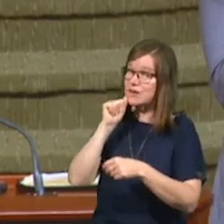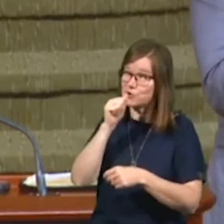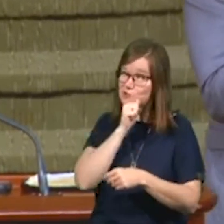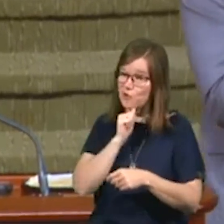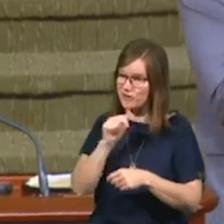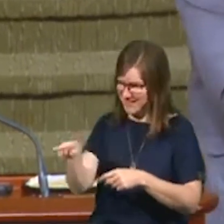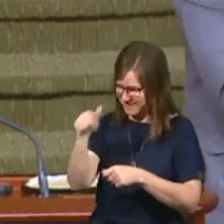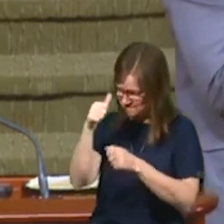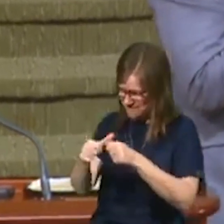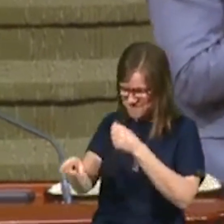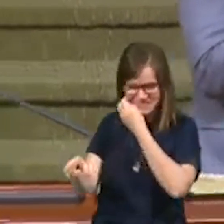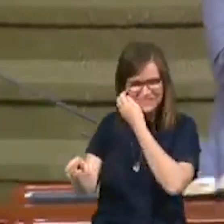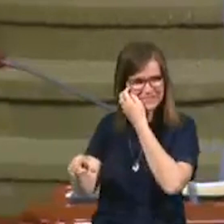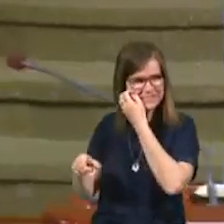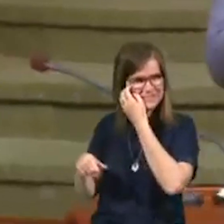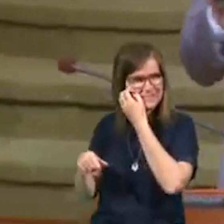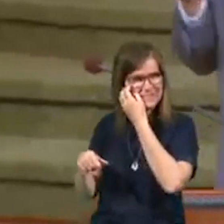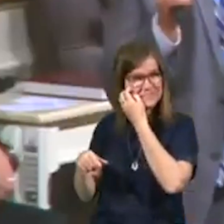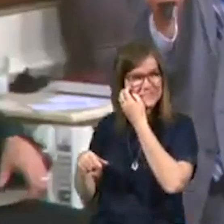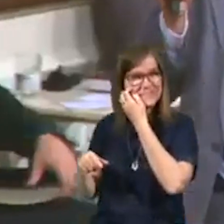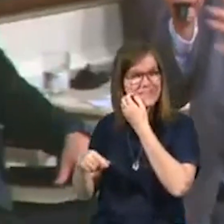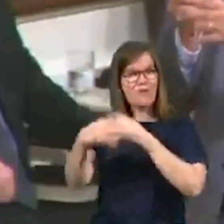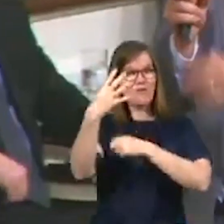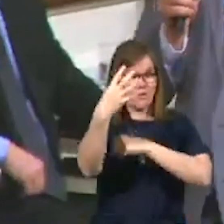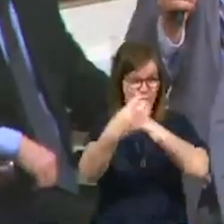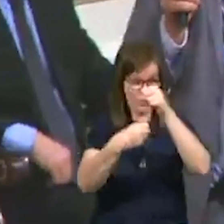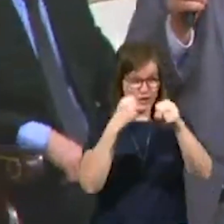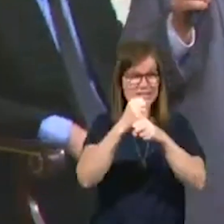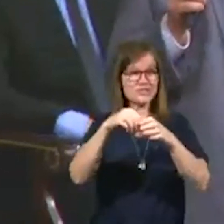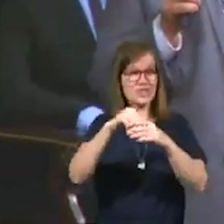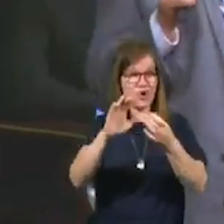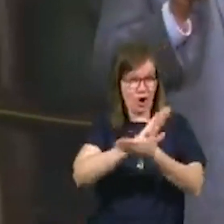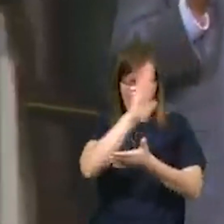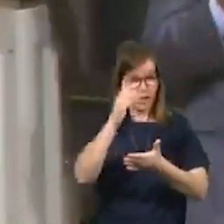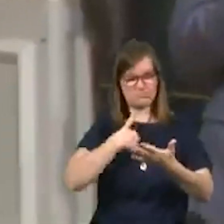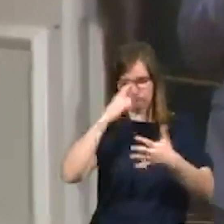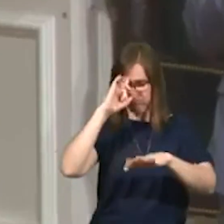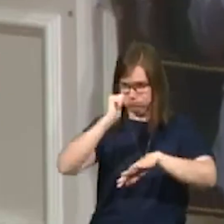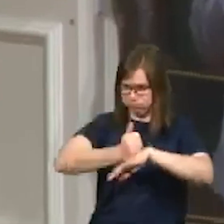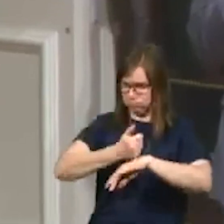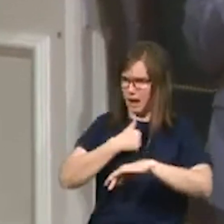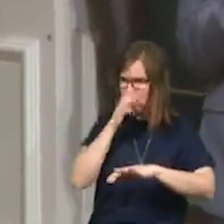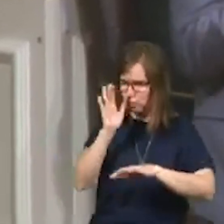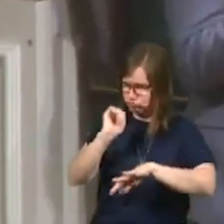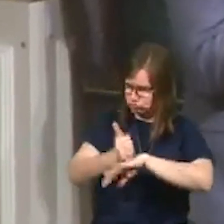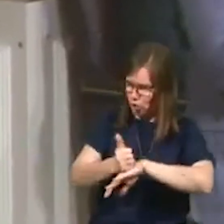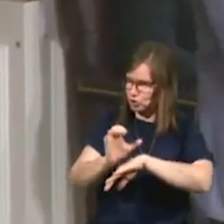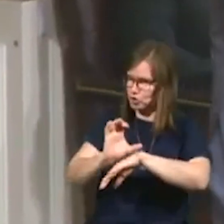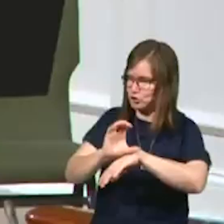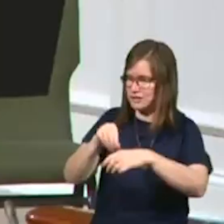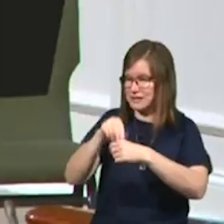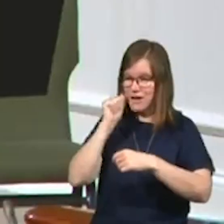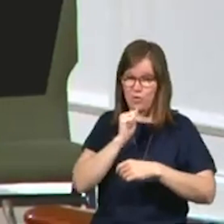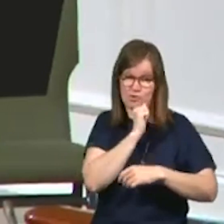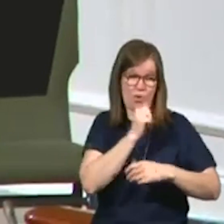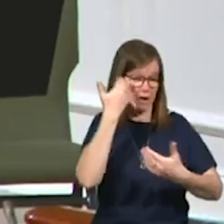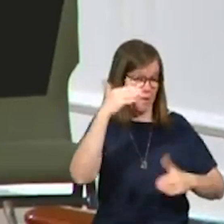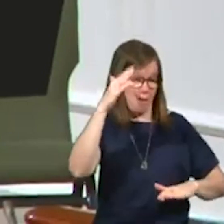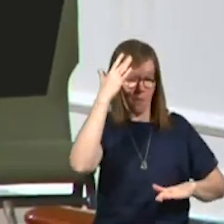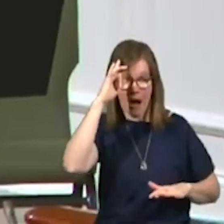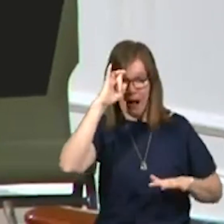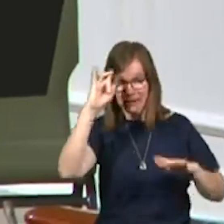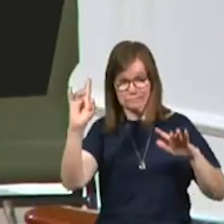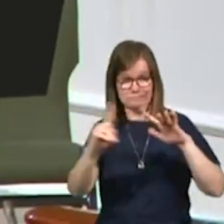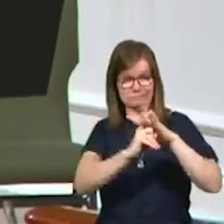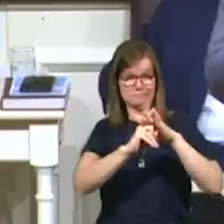You remember that? And for four years in college, I was going to start a church in Arizona. I don't know where that came from. I don't know how that